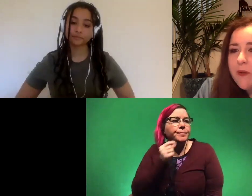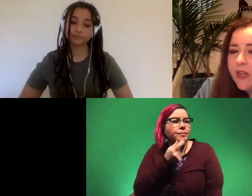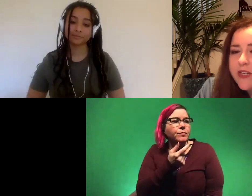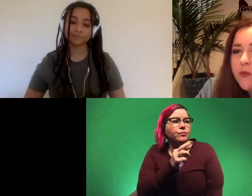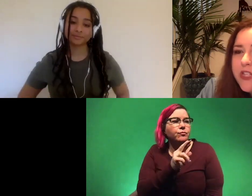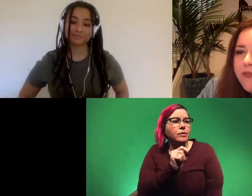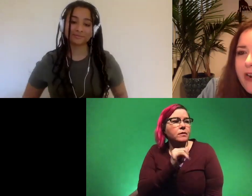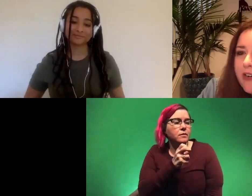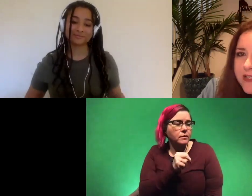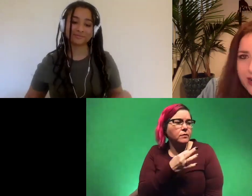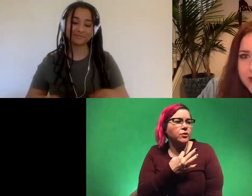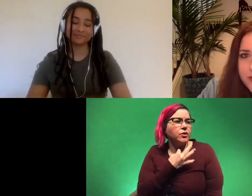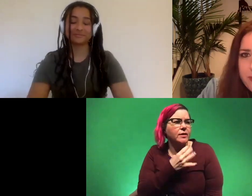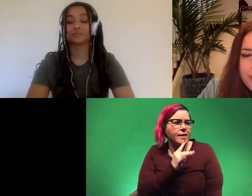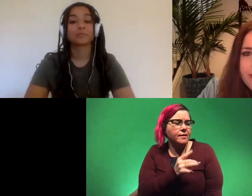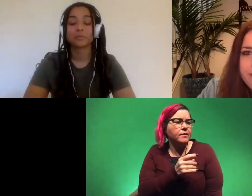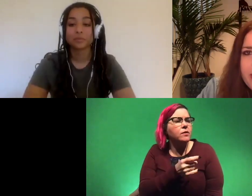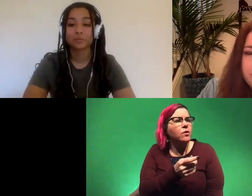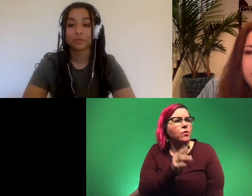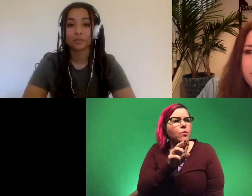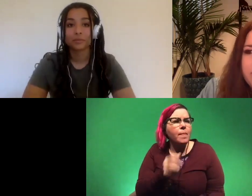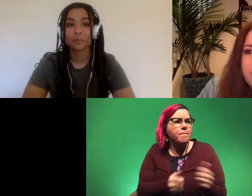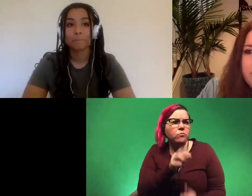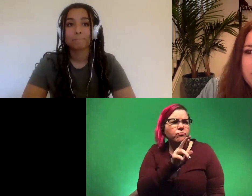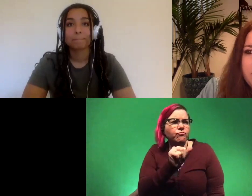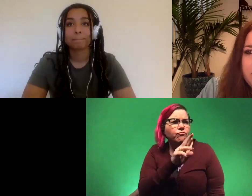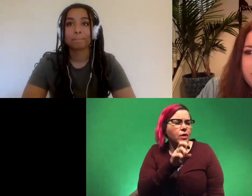age eight would like to know what's the rarest dinosaur that people have found